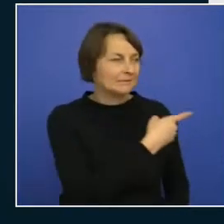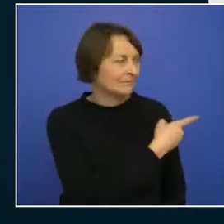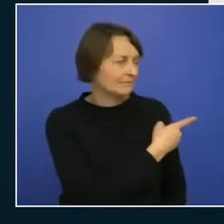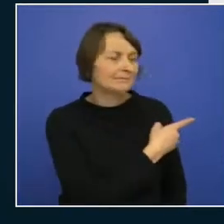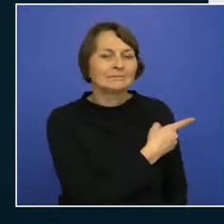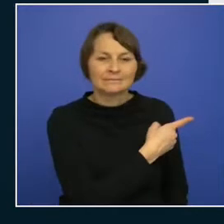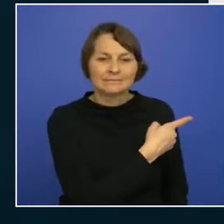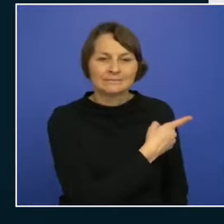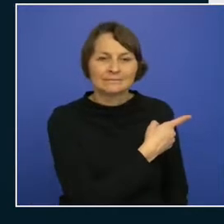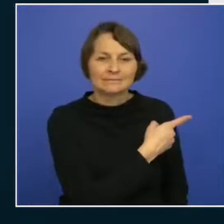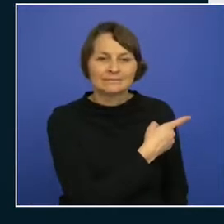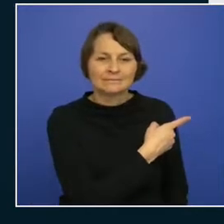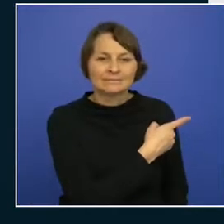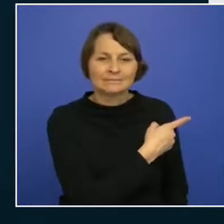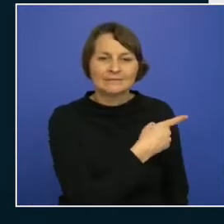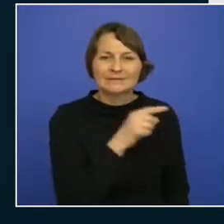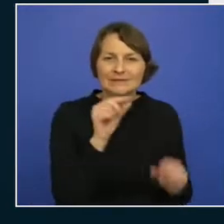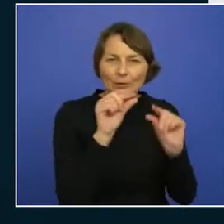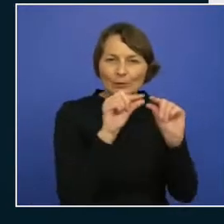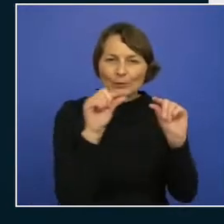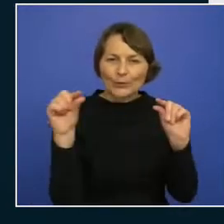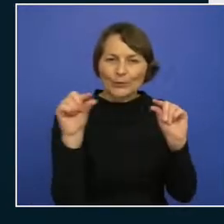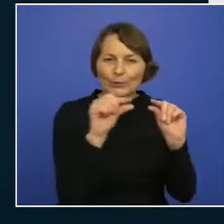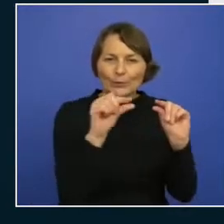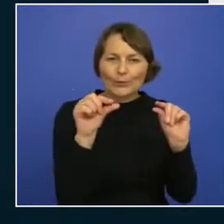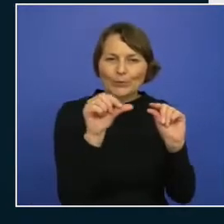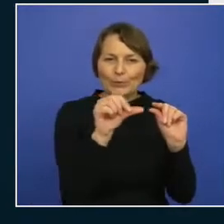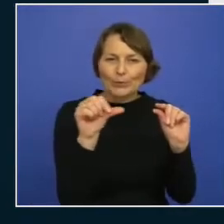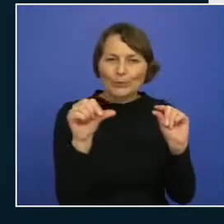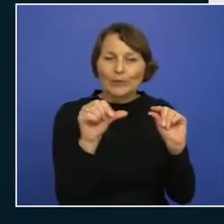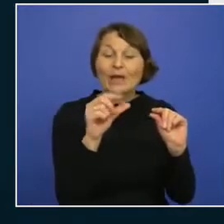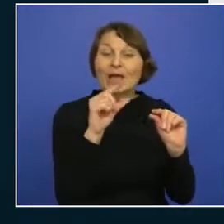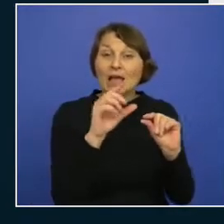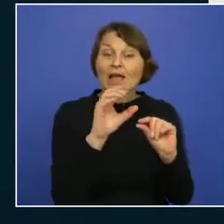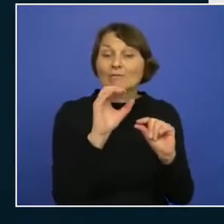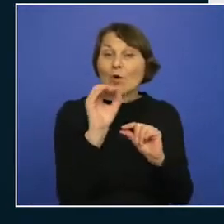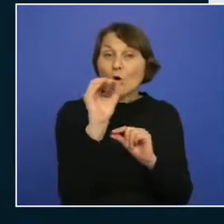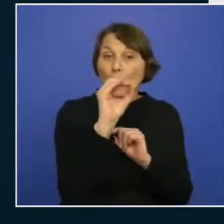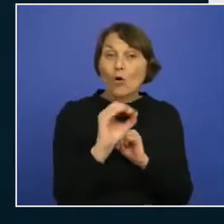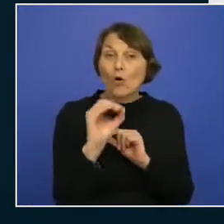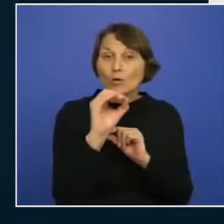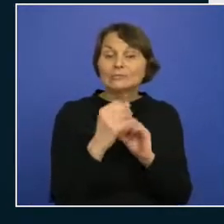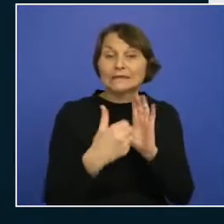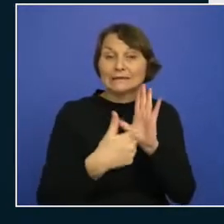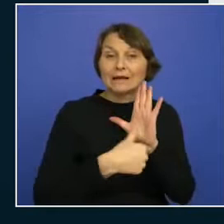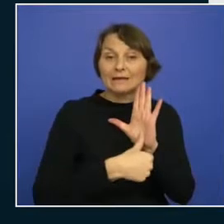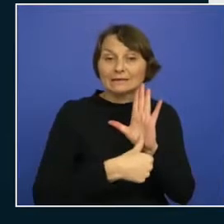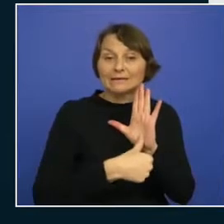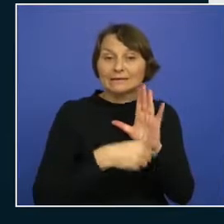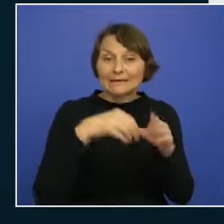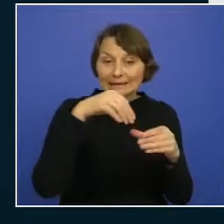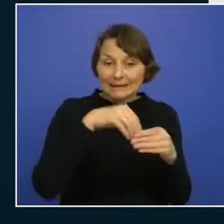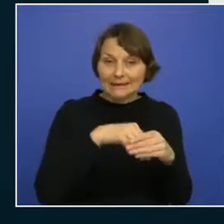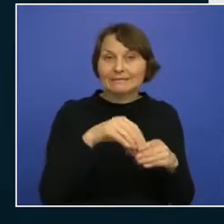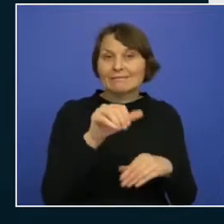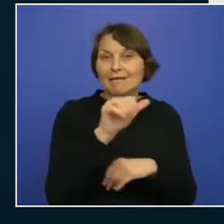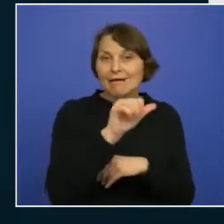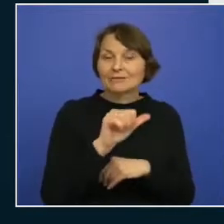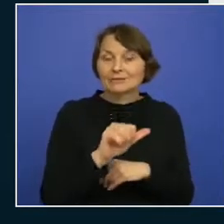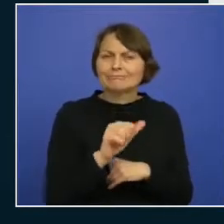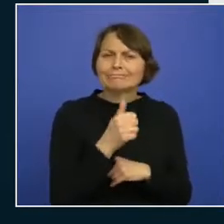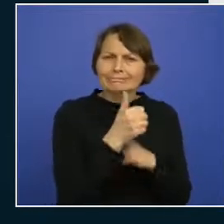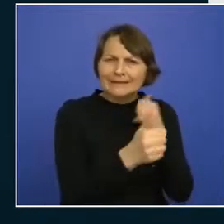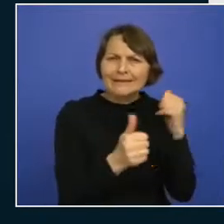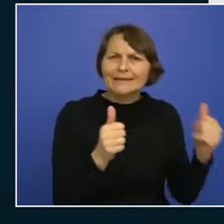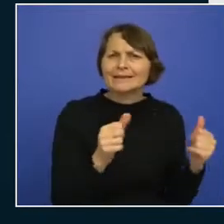identity enabled has an object object ID inside Azure Active Directory every object has an identifier